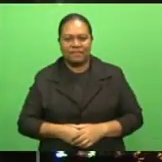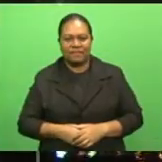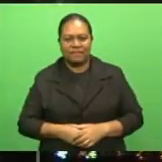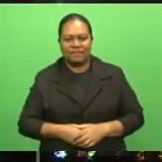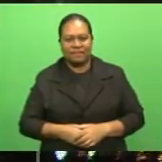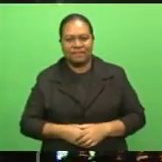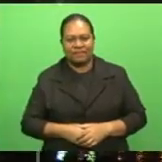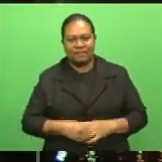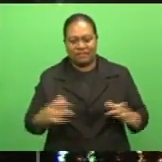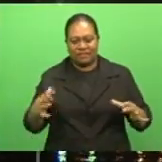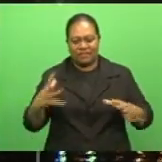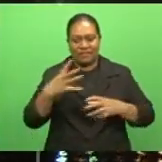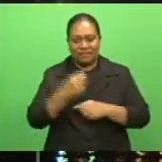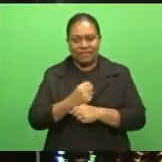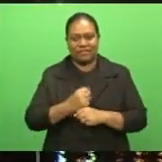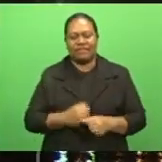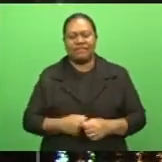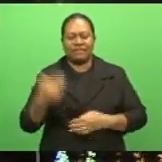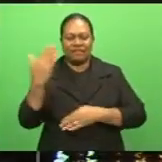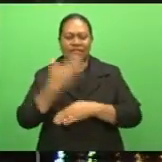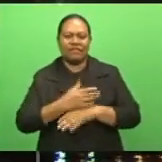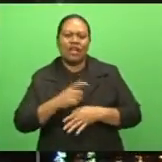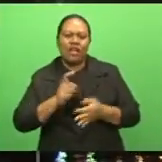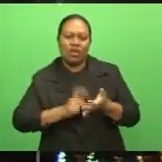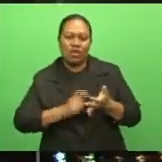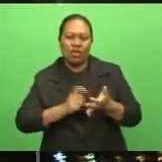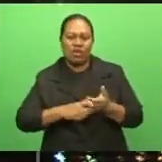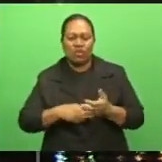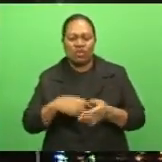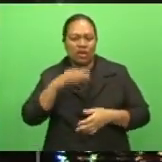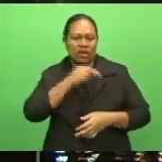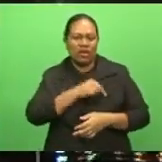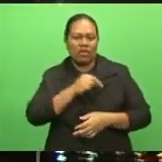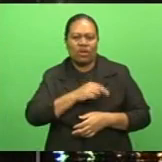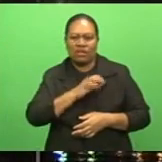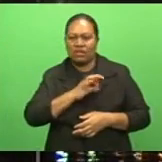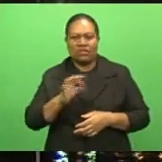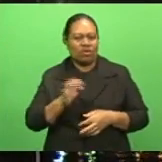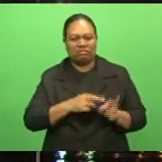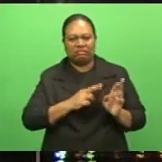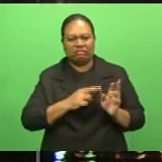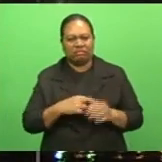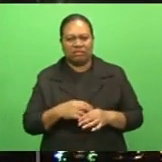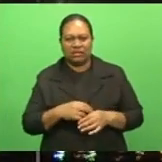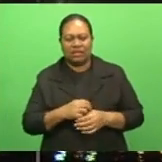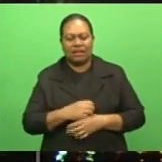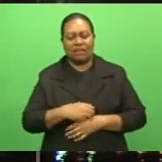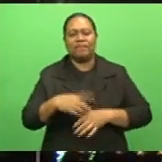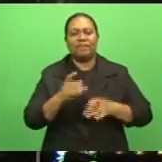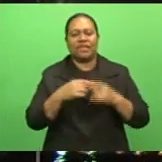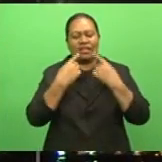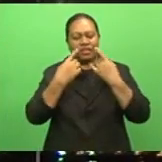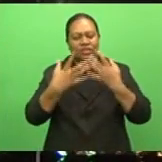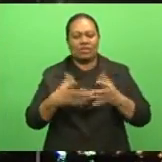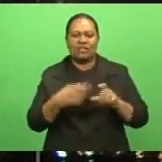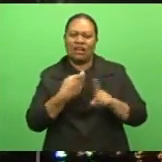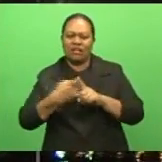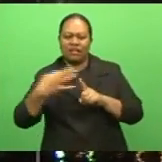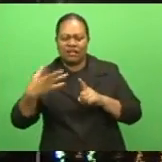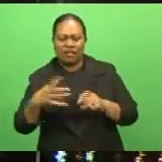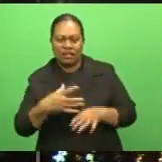Recapping the main stories for tonight. Loan approval requirements won't be relaxed. Seasonal ban on Kawakawa Mdounu lifted.